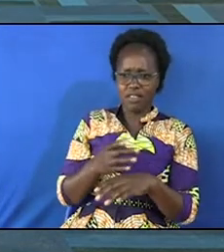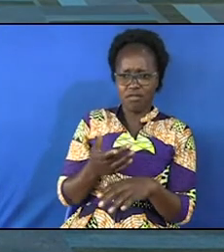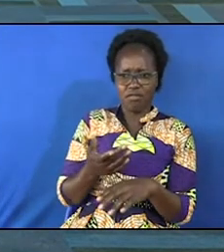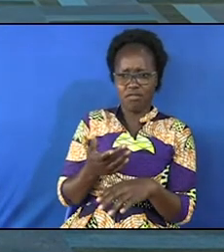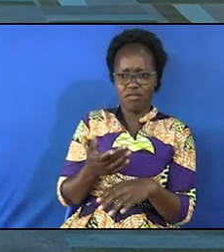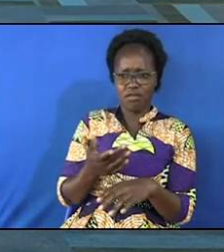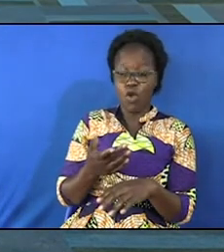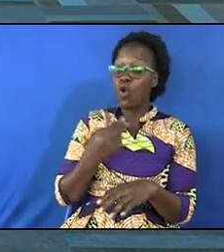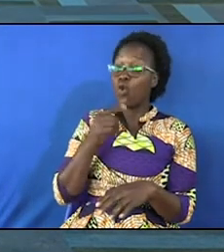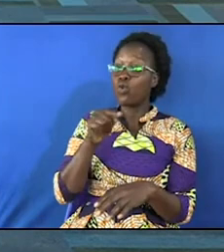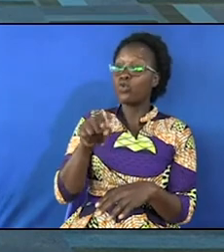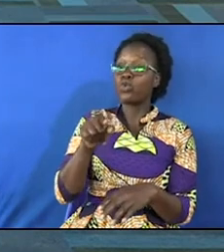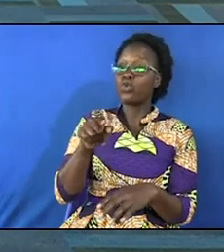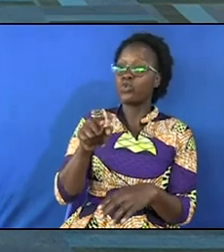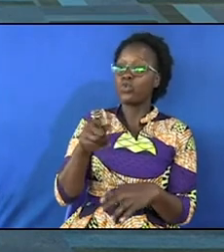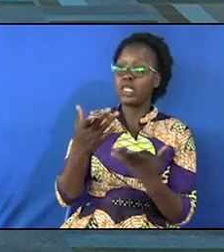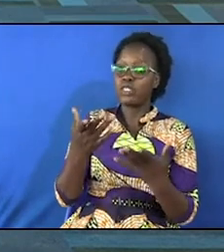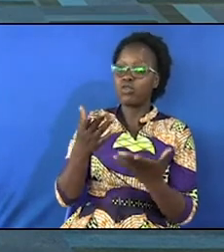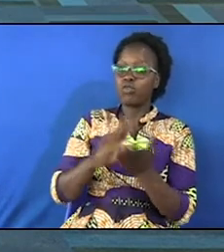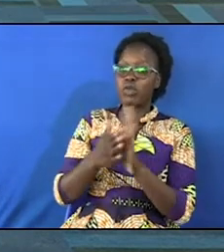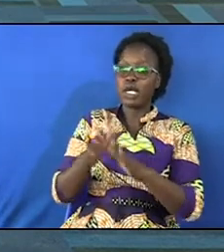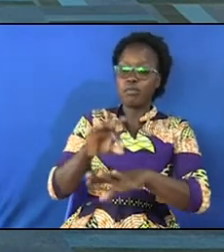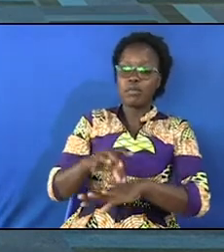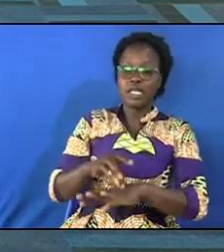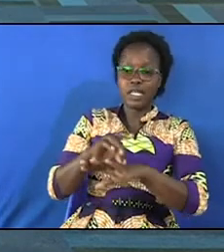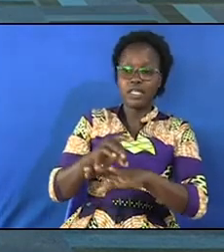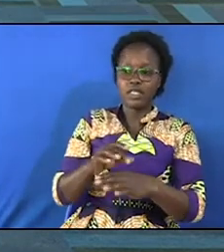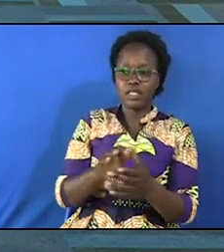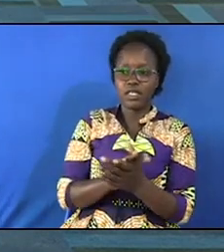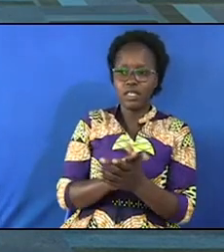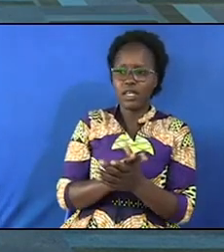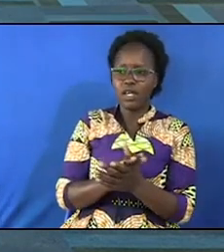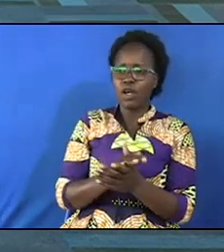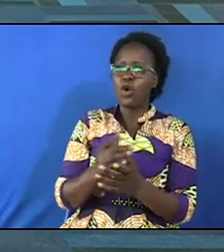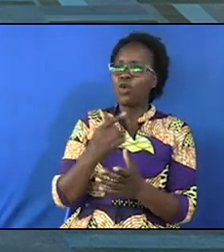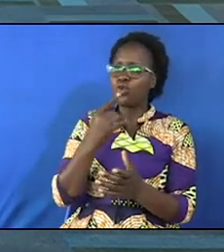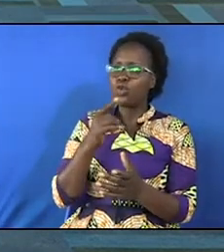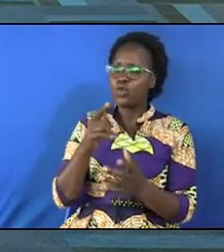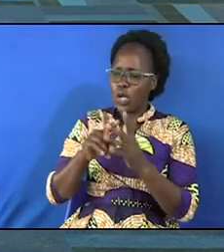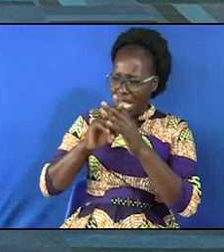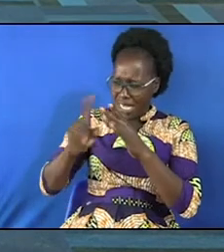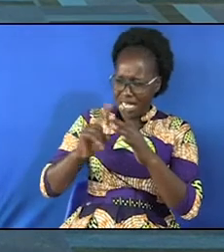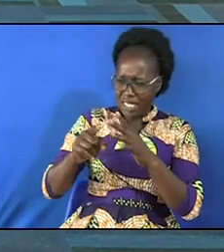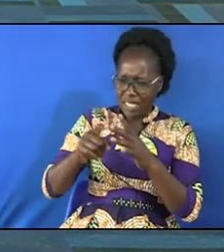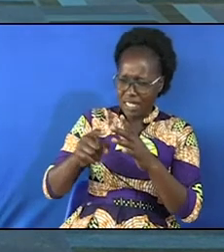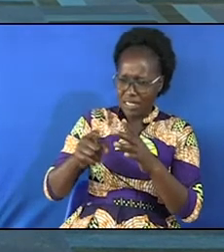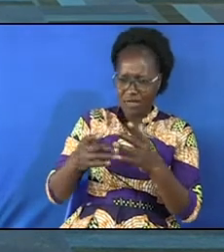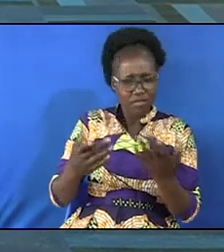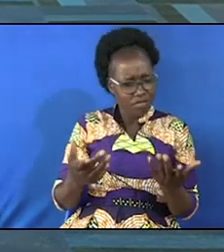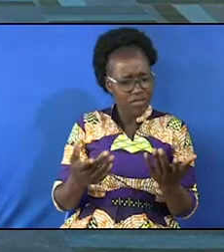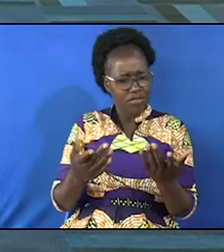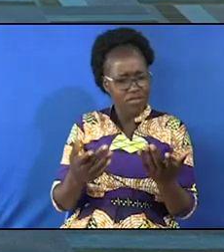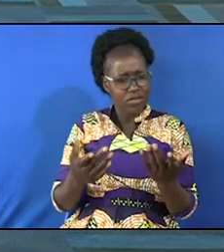now who told you that you can't make it who told you that you are ugly you cannot be married